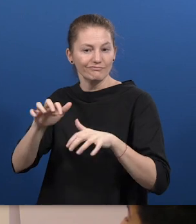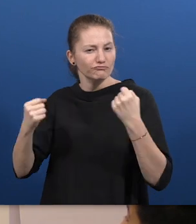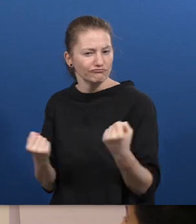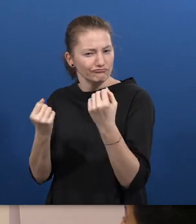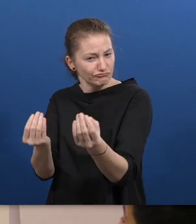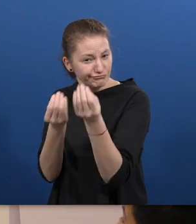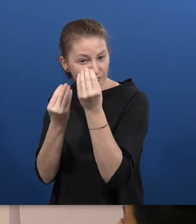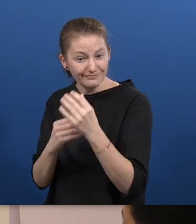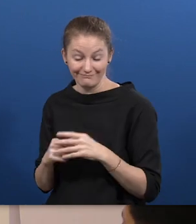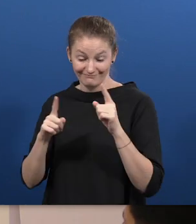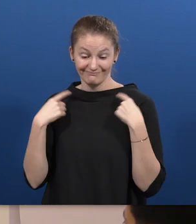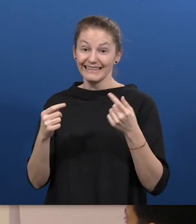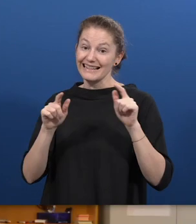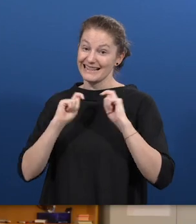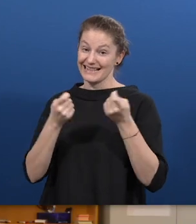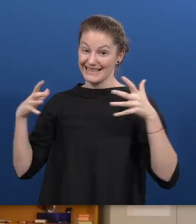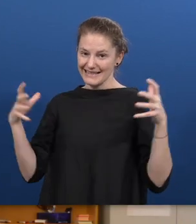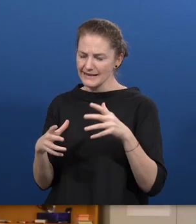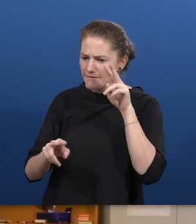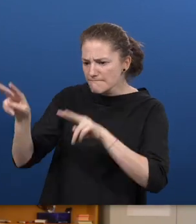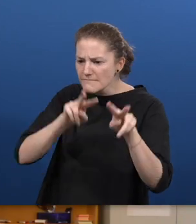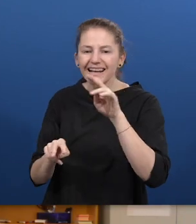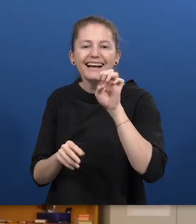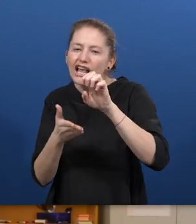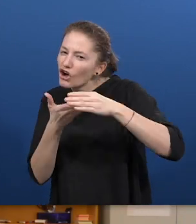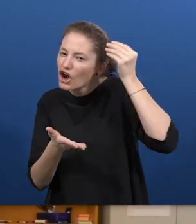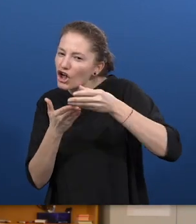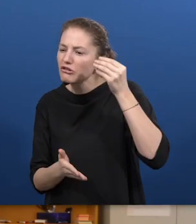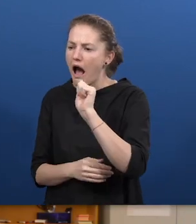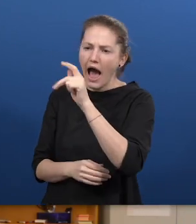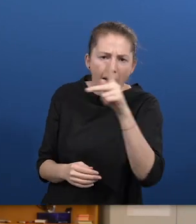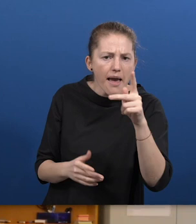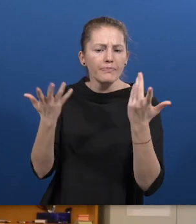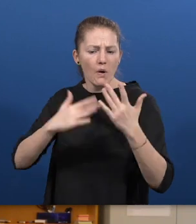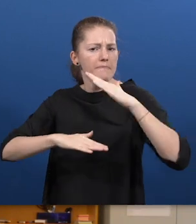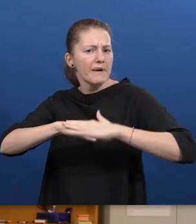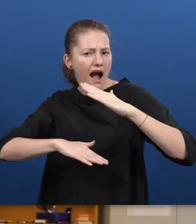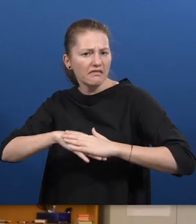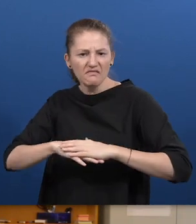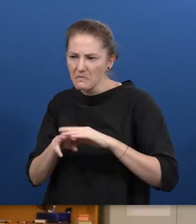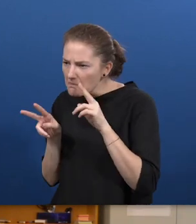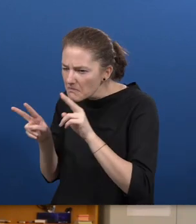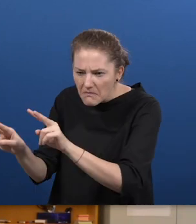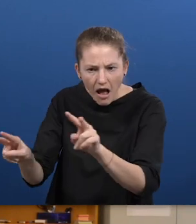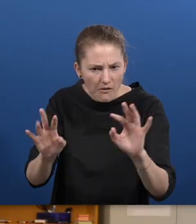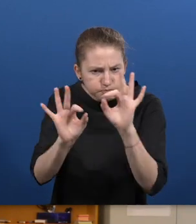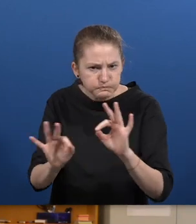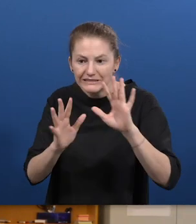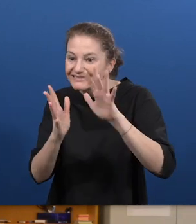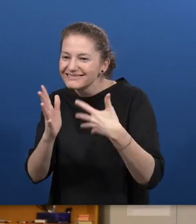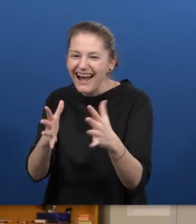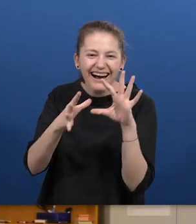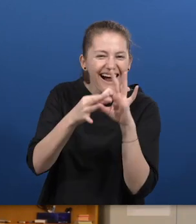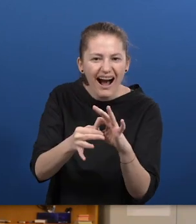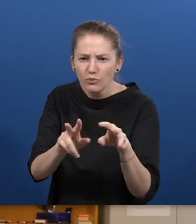training online. Matthias Venkart speaks in Sign Language. Our team was looking for existing e-learning apps or platforms, but it seemed